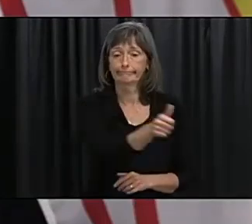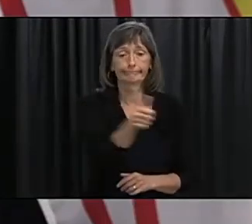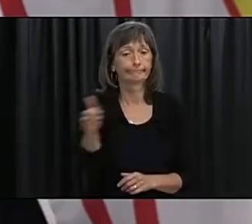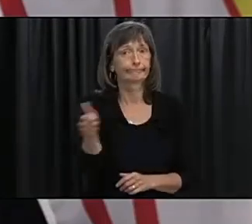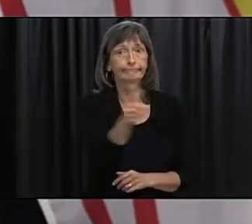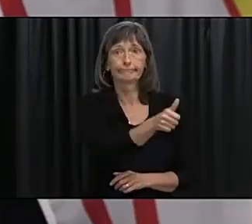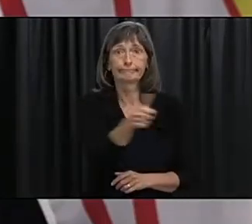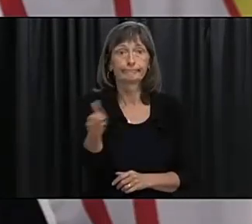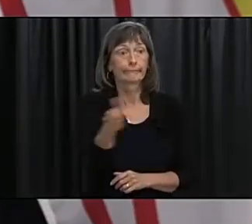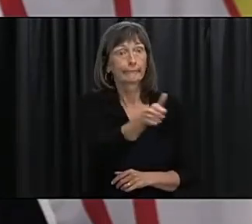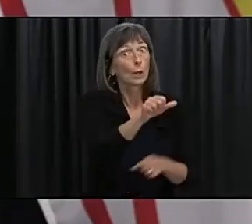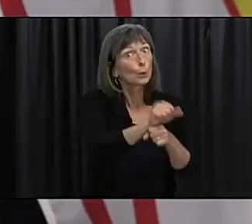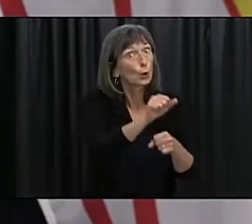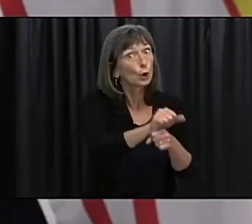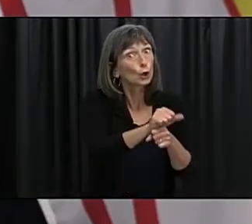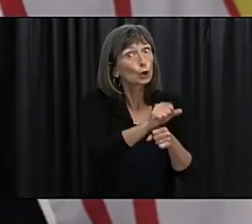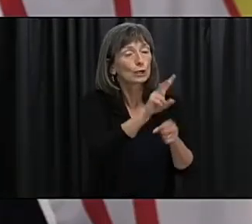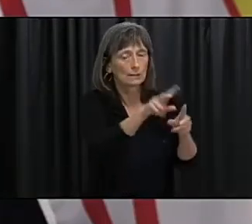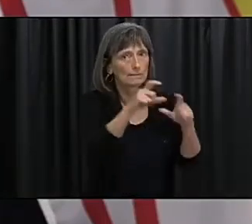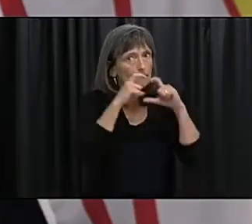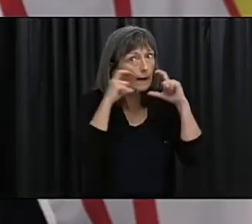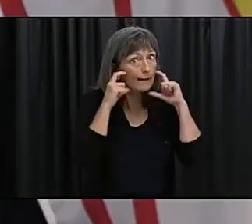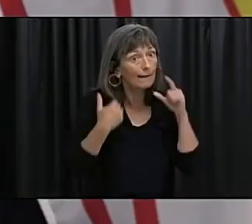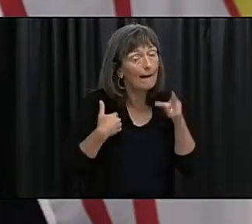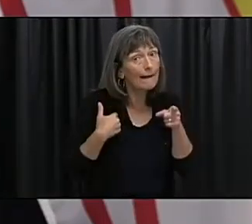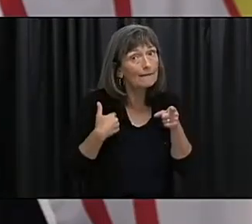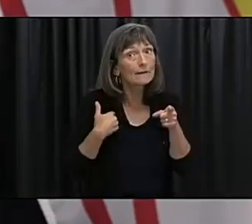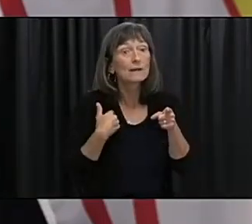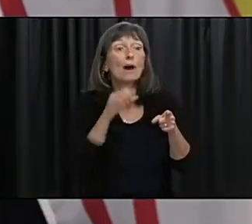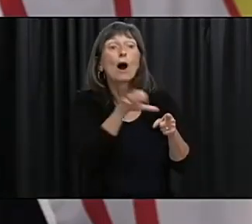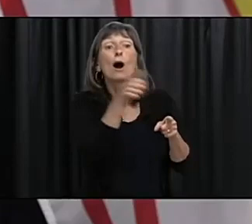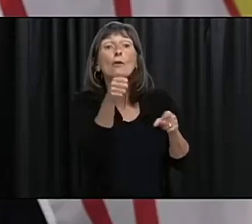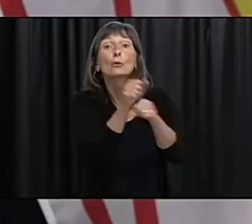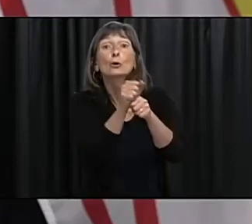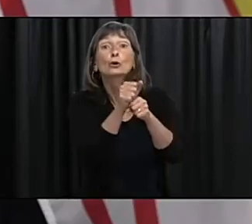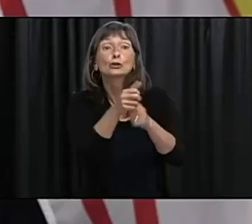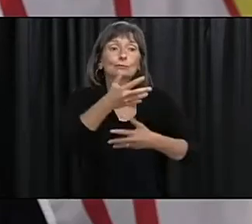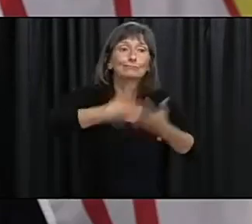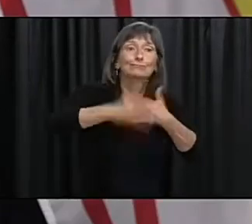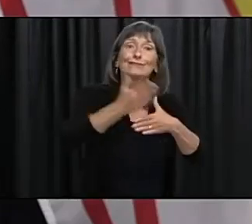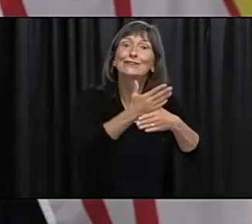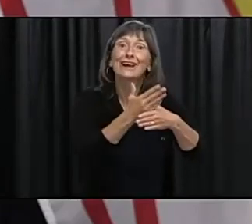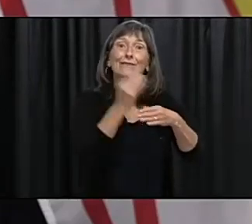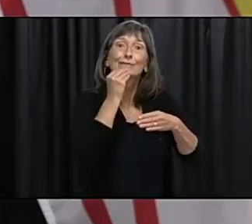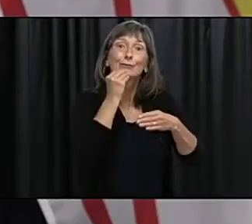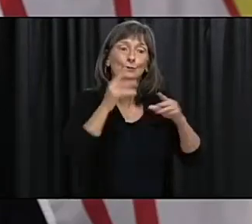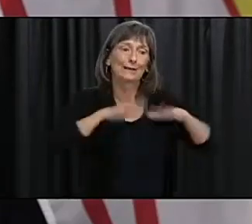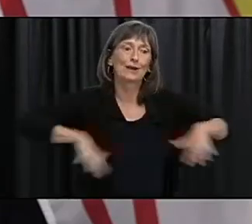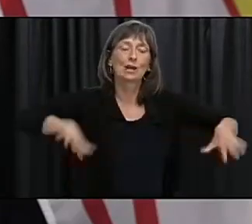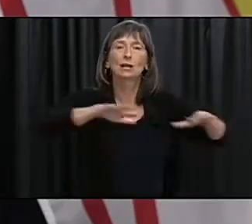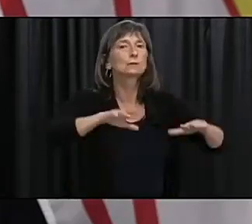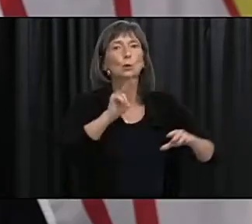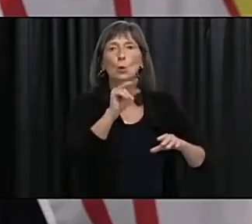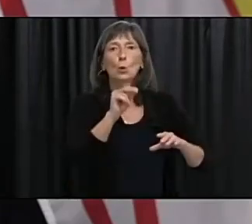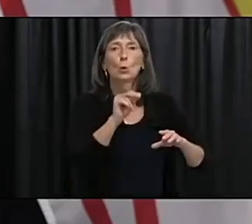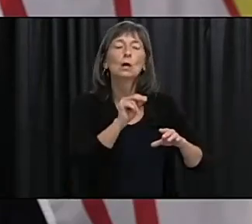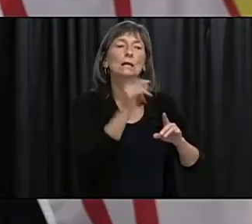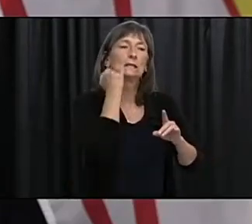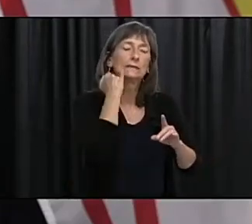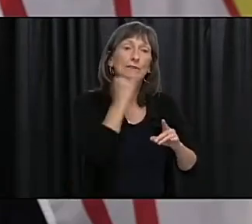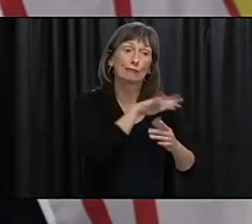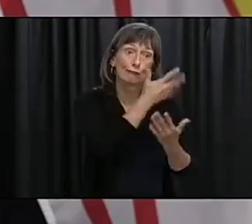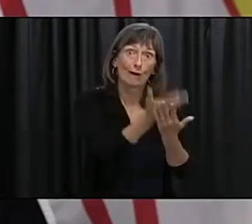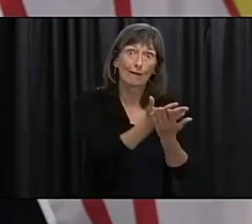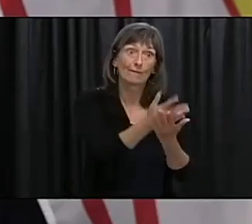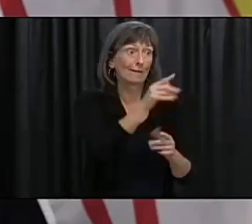wear a mask as I said you're not even eating together with your co-workers so there's safety and precautionary approach and measures put in place